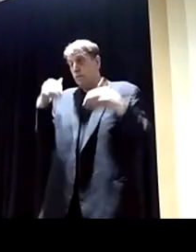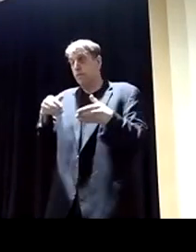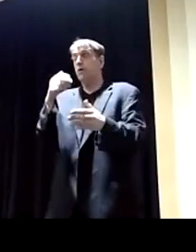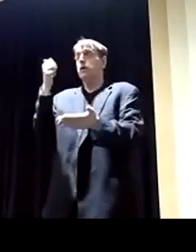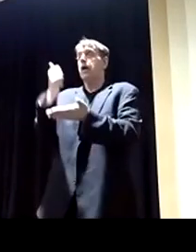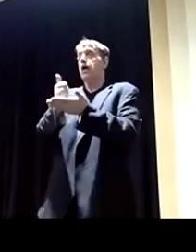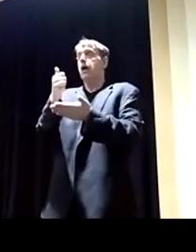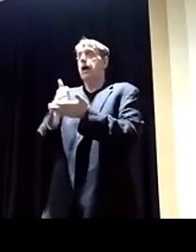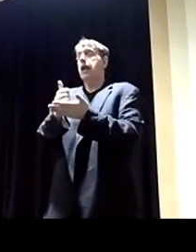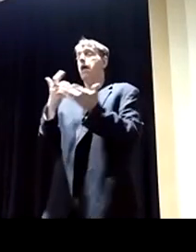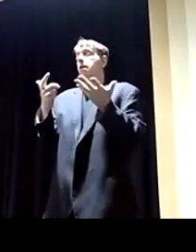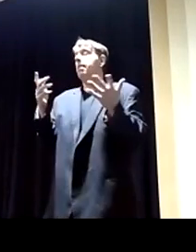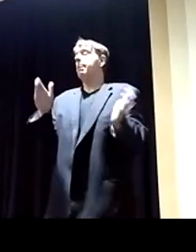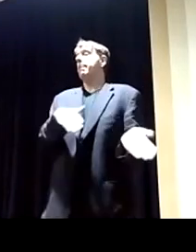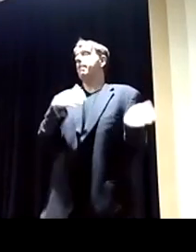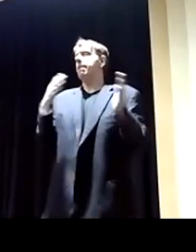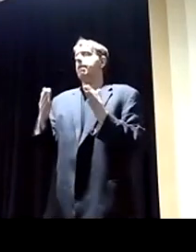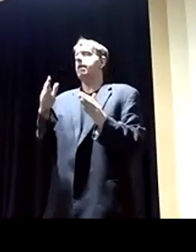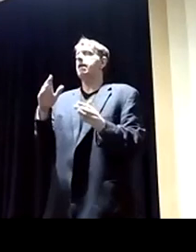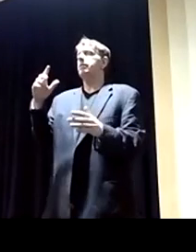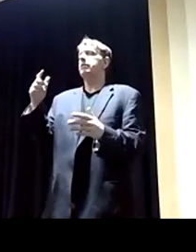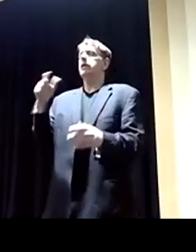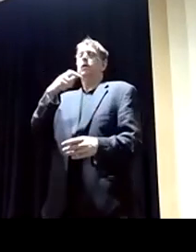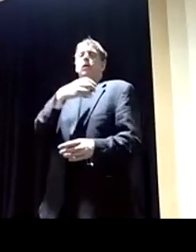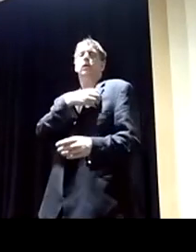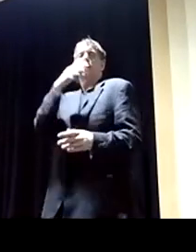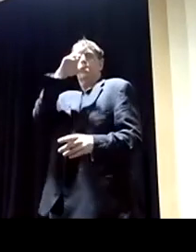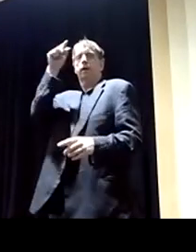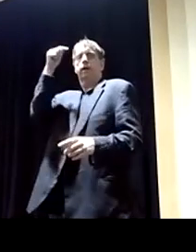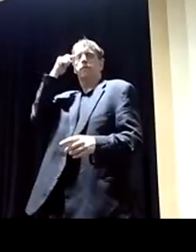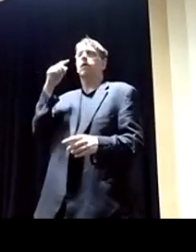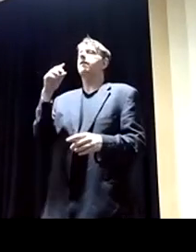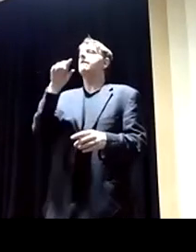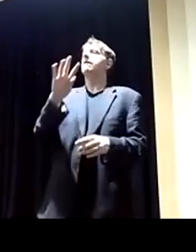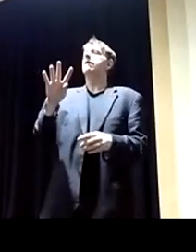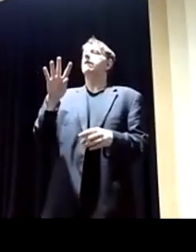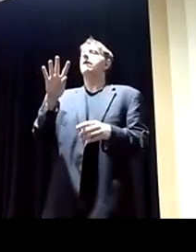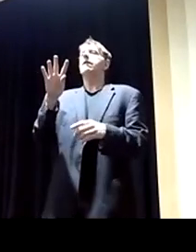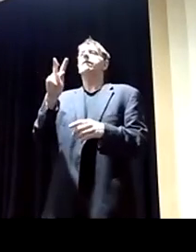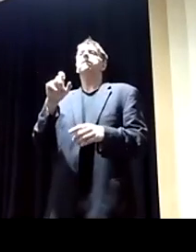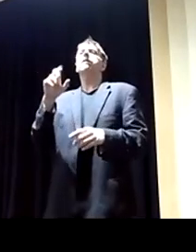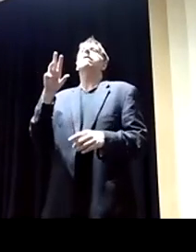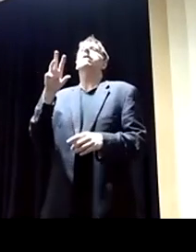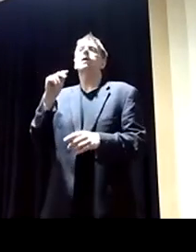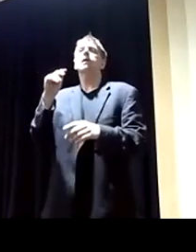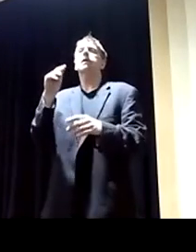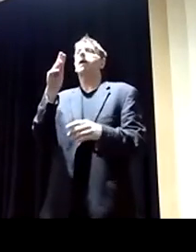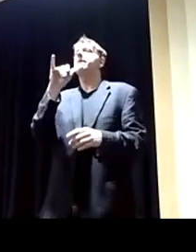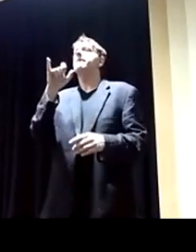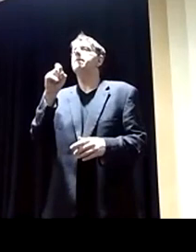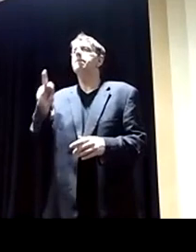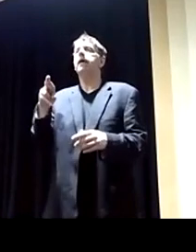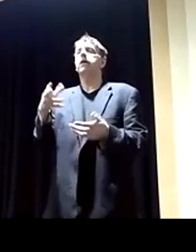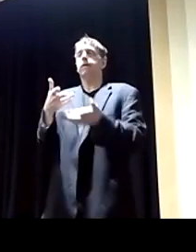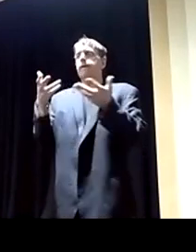Lieutenant Governor. I'm a former four term mayor of Braddock, Pennsylvania, and I know this issue.